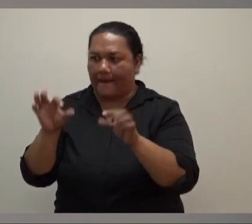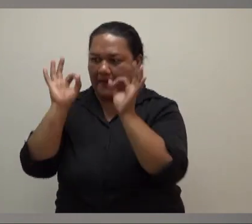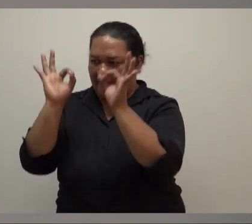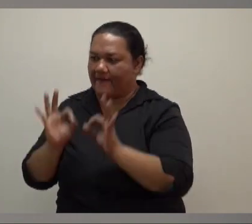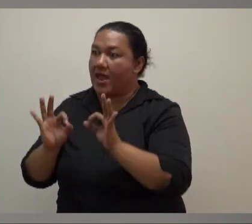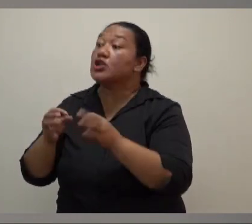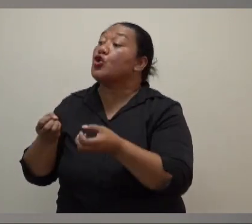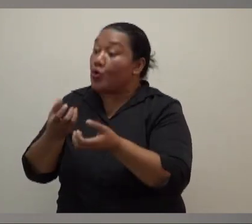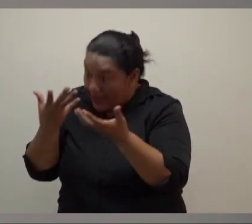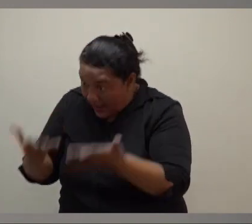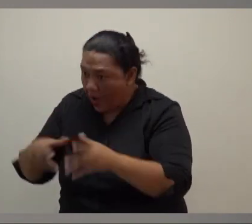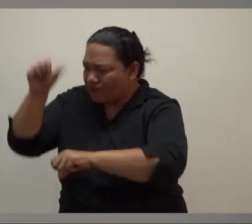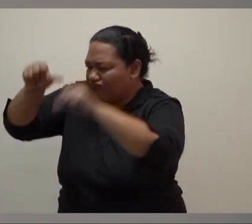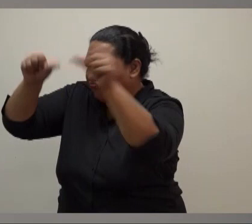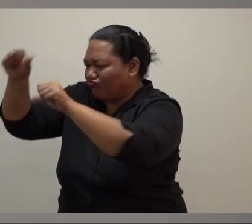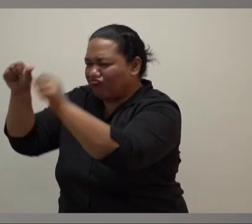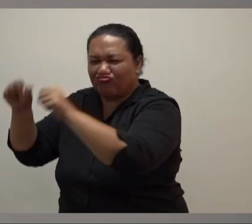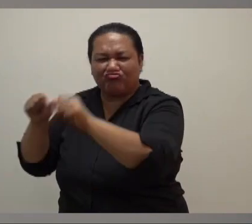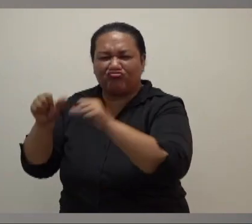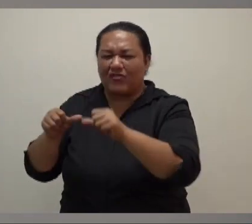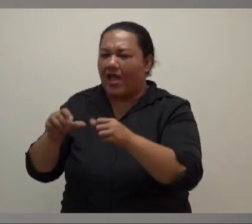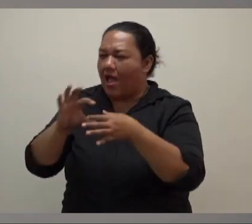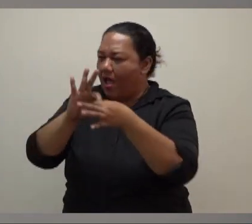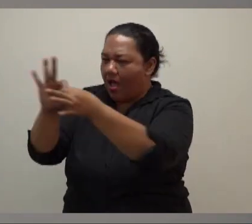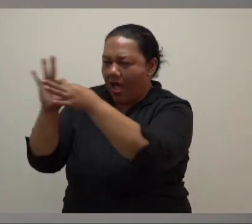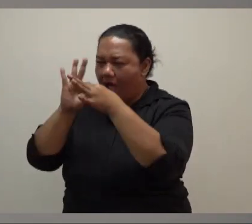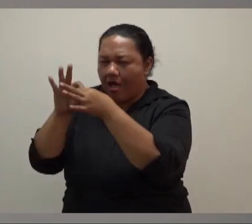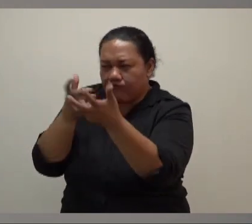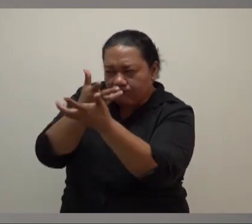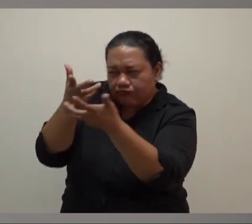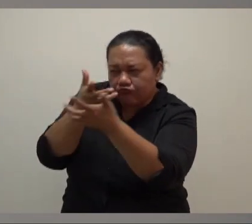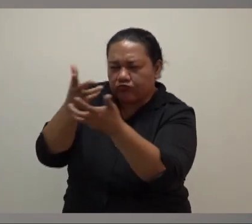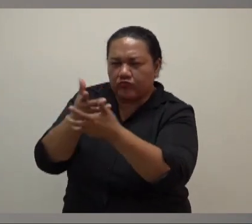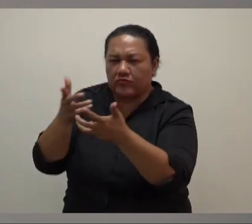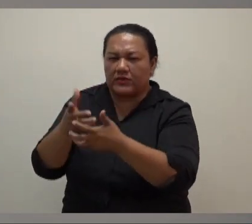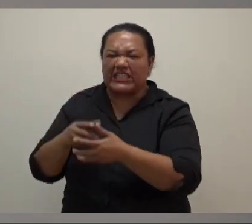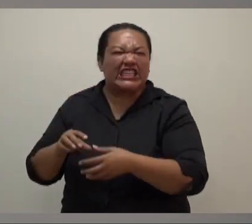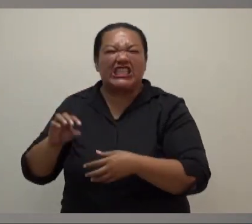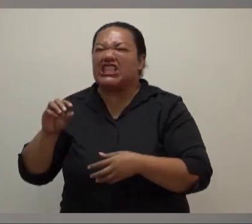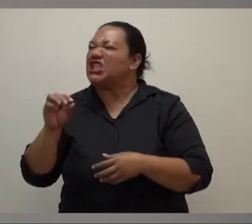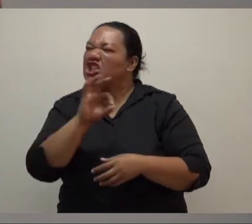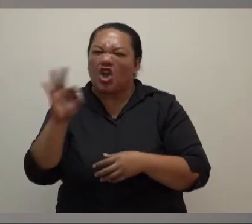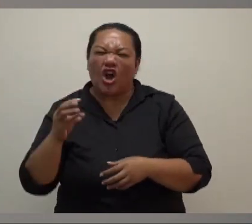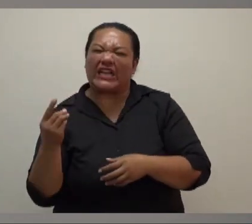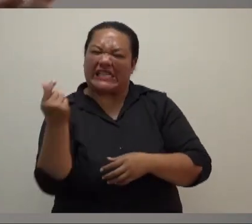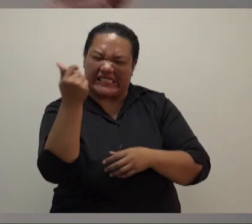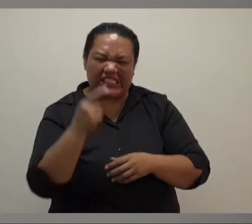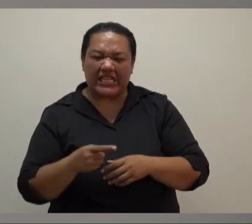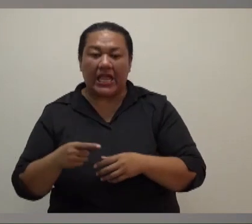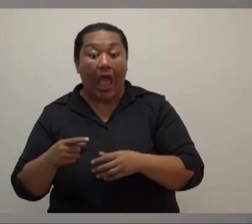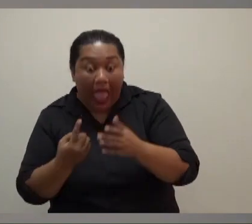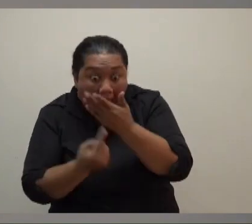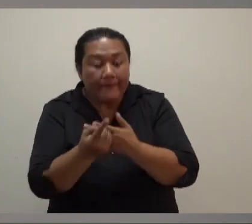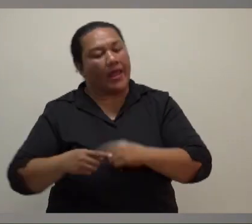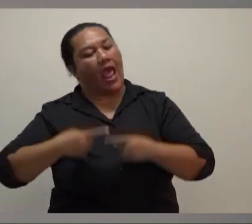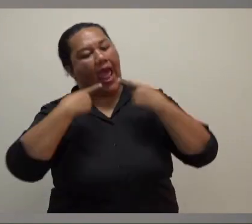what happened in Tonga to happen. So, you know, it's not our ability to say, please, you know, this will happen in